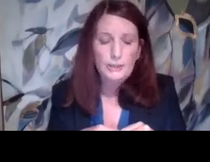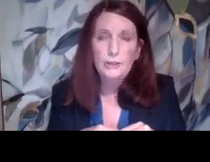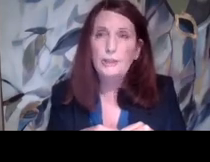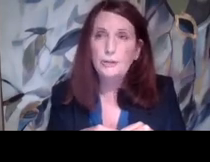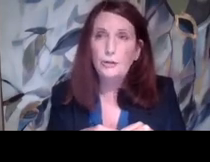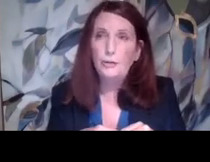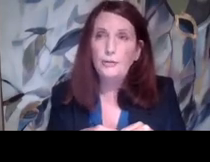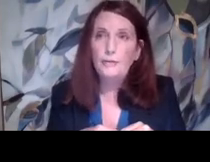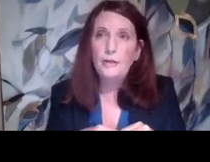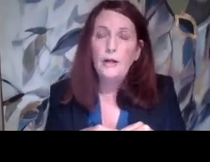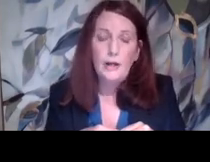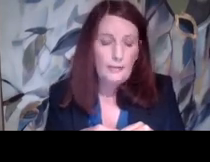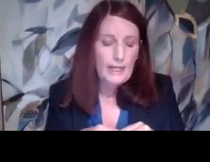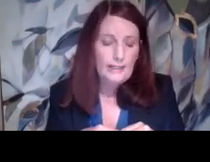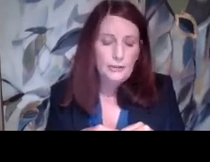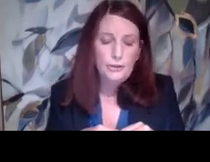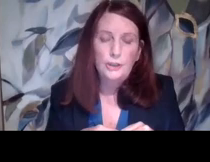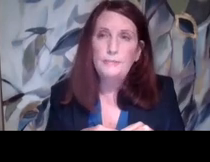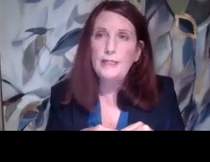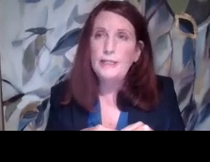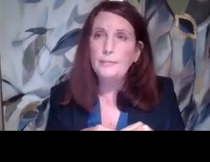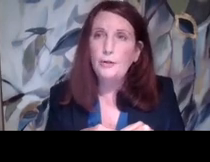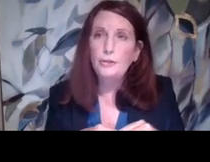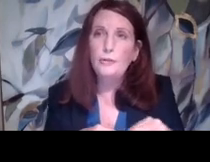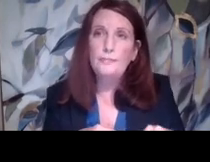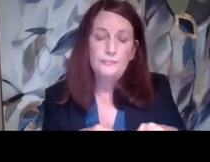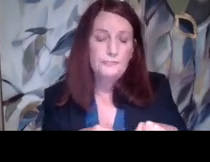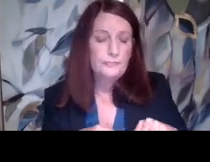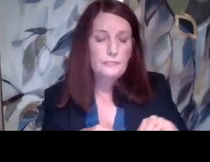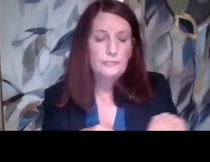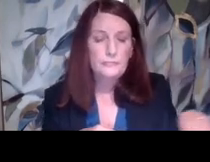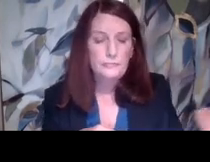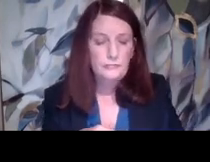Um, it should be thorough, um, and it should be impartial.